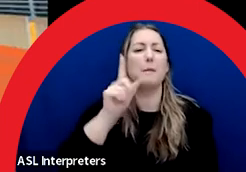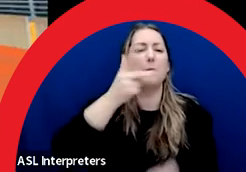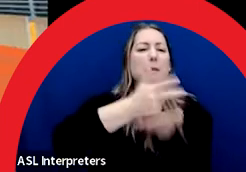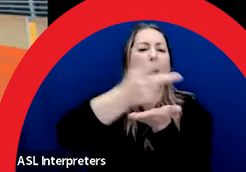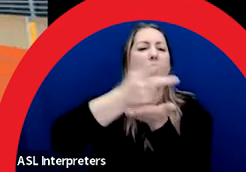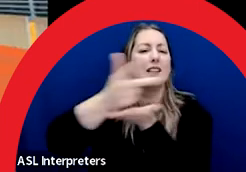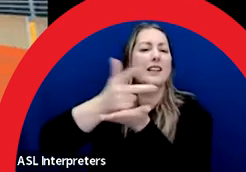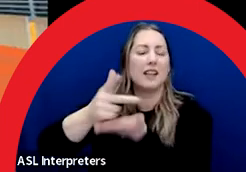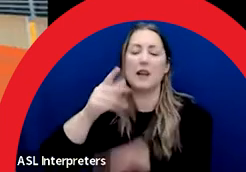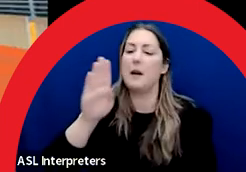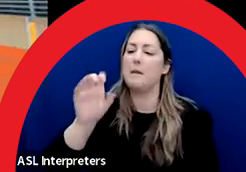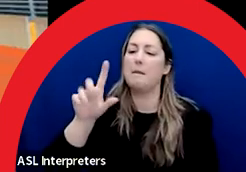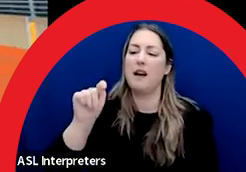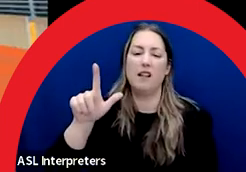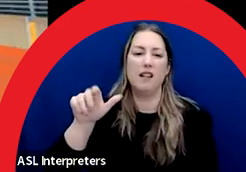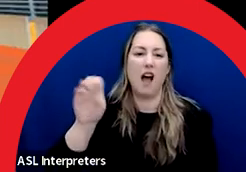Beltline neighborhood.